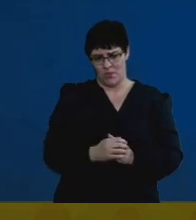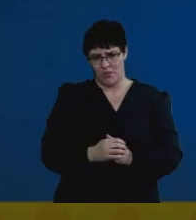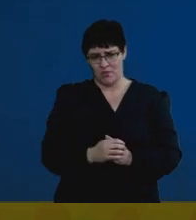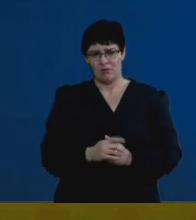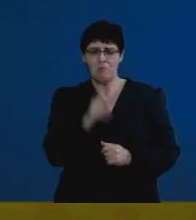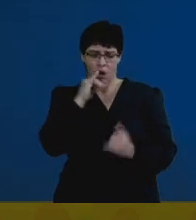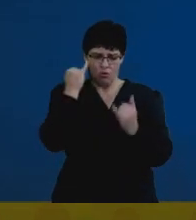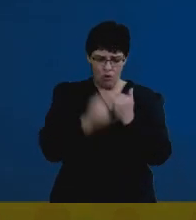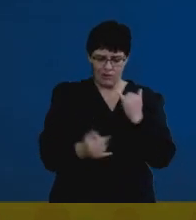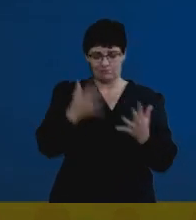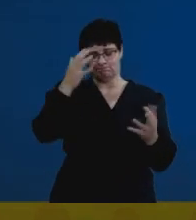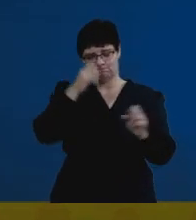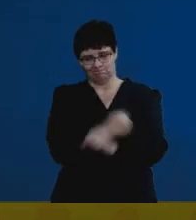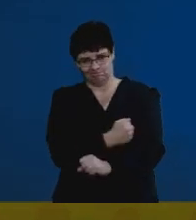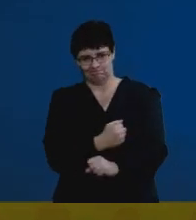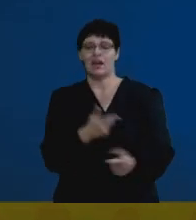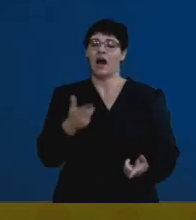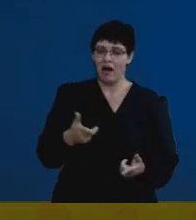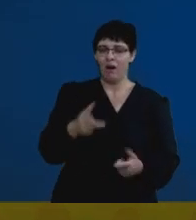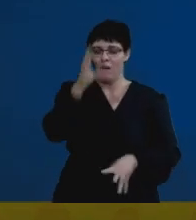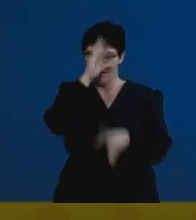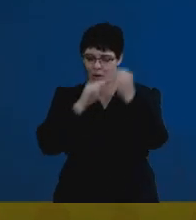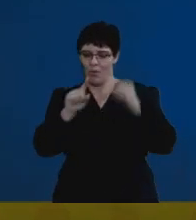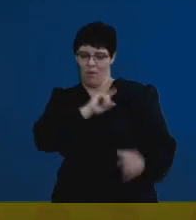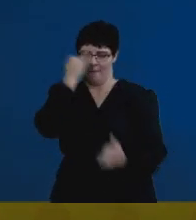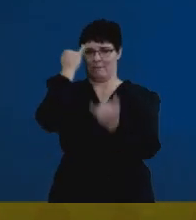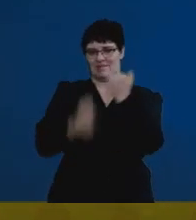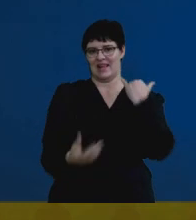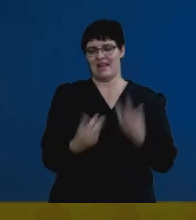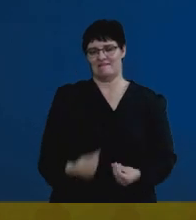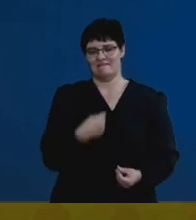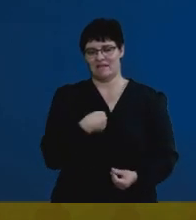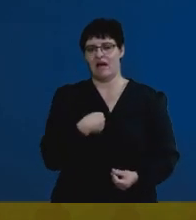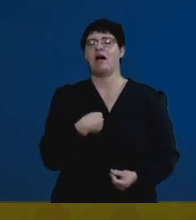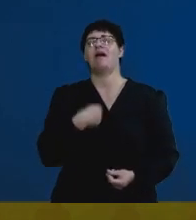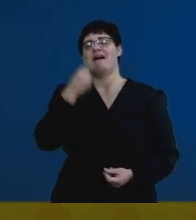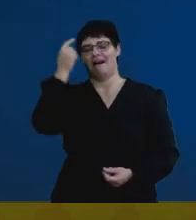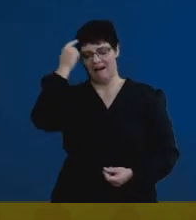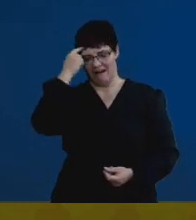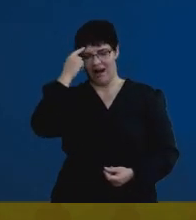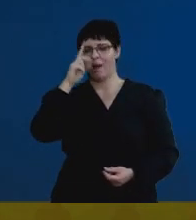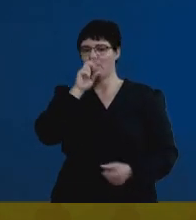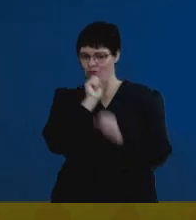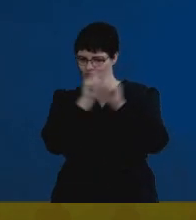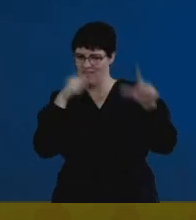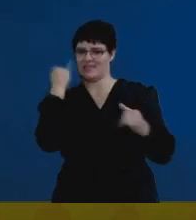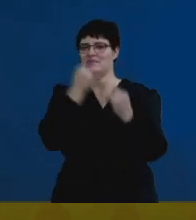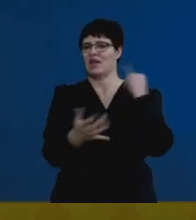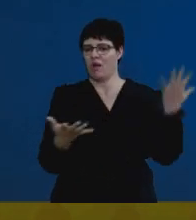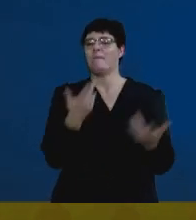And look at where you've gone wrong. It's often you learn from your mistakes. And knowing where you've gone wrong helps you to